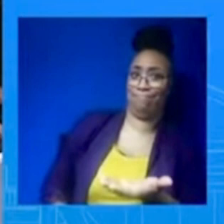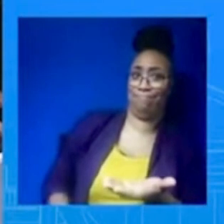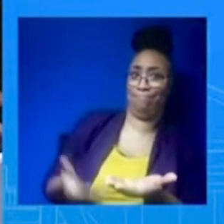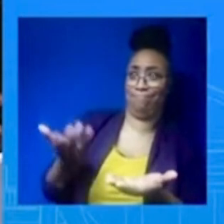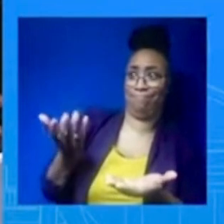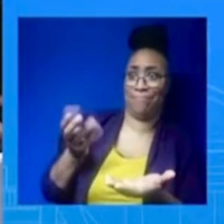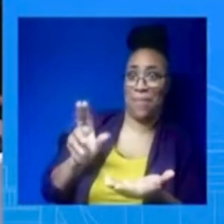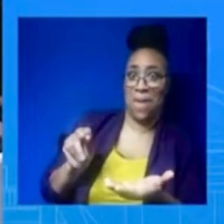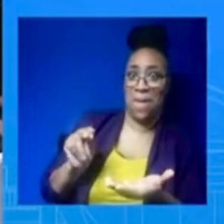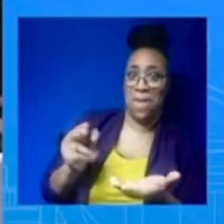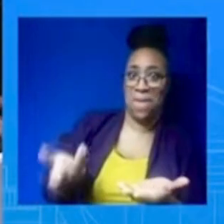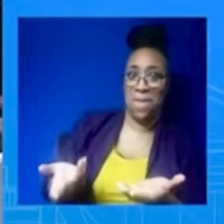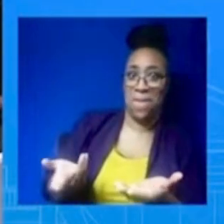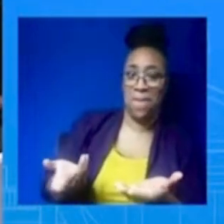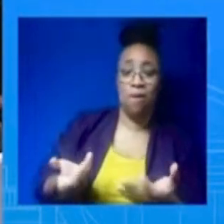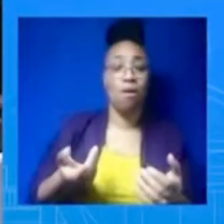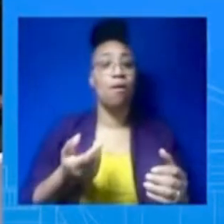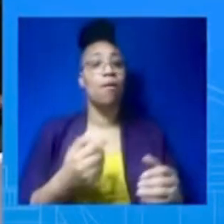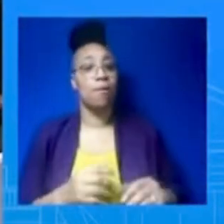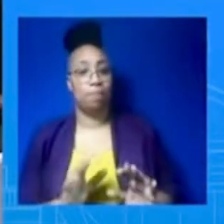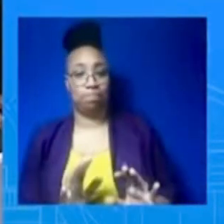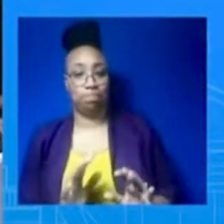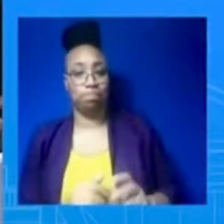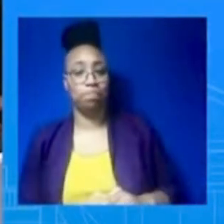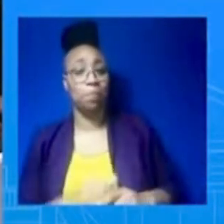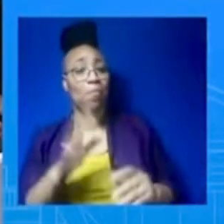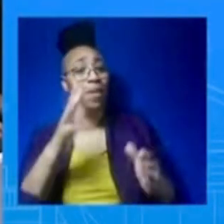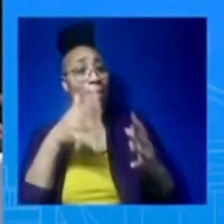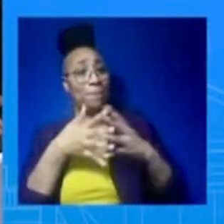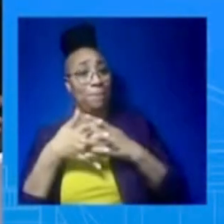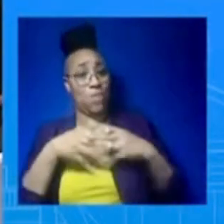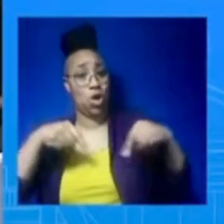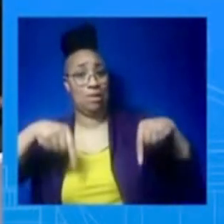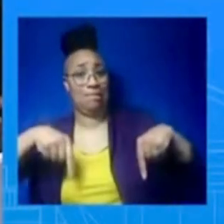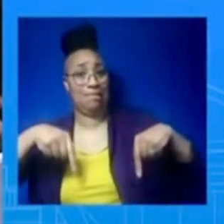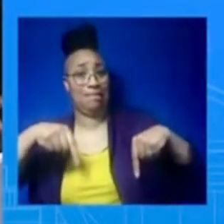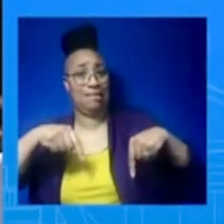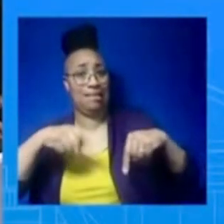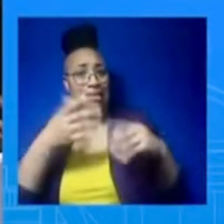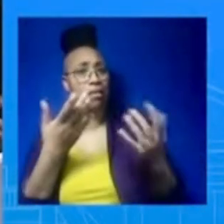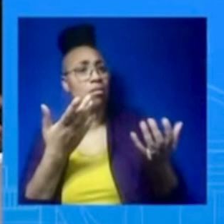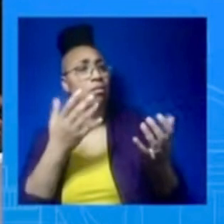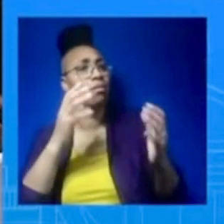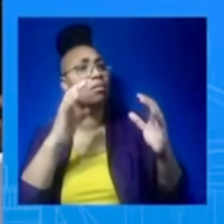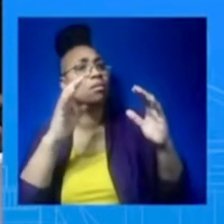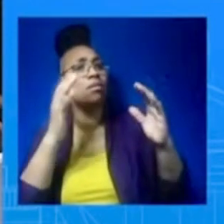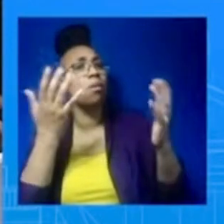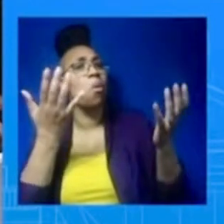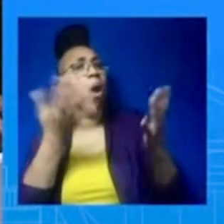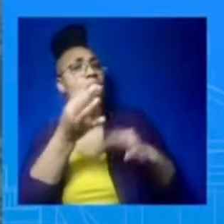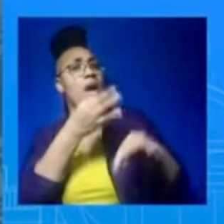these new parameters are going to be classified? If they see something in the air, should there be any concern that a missile is going to follow it?